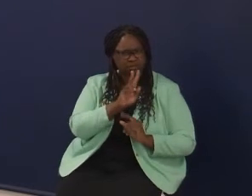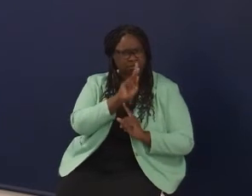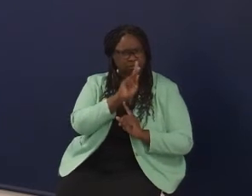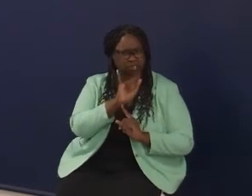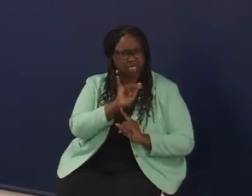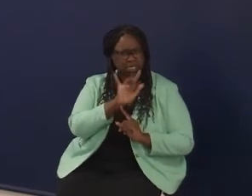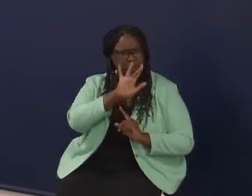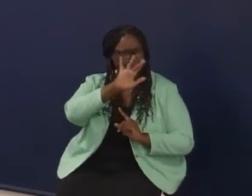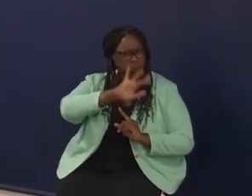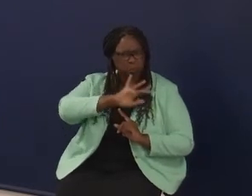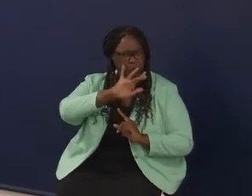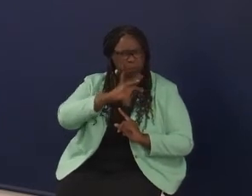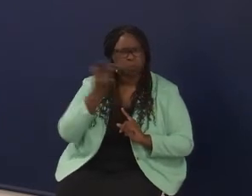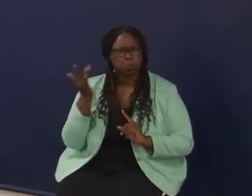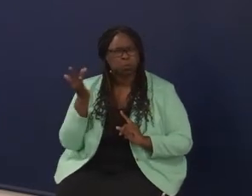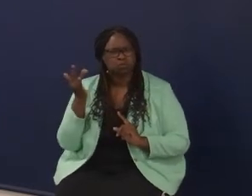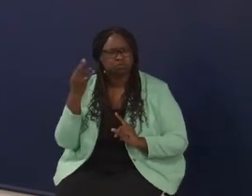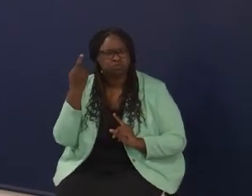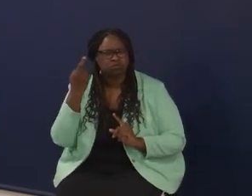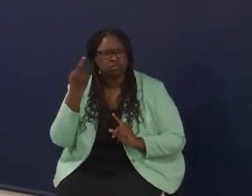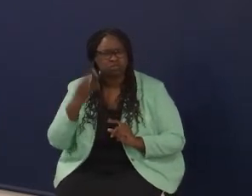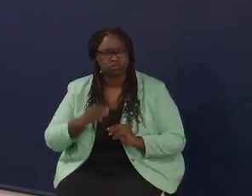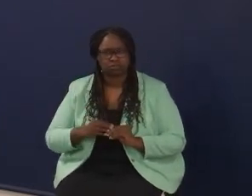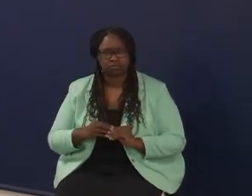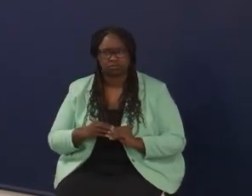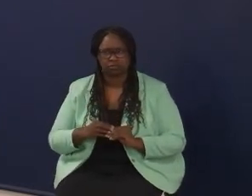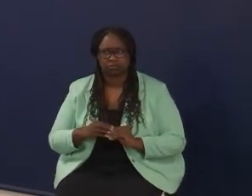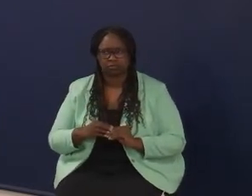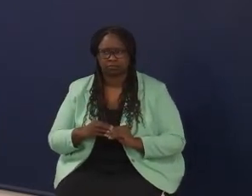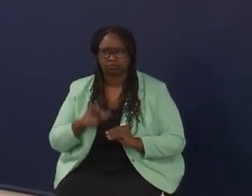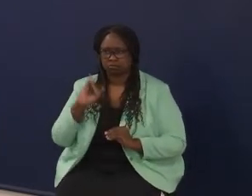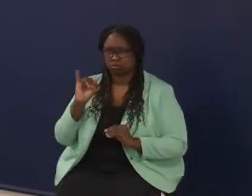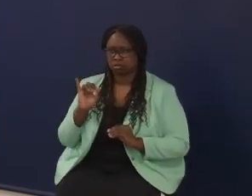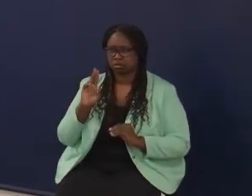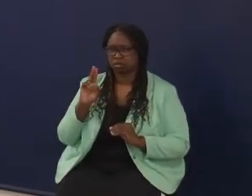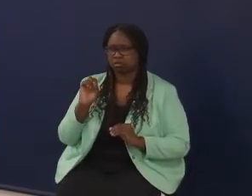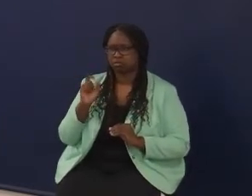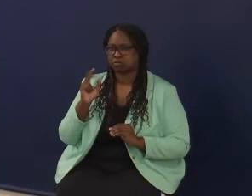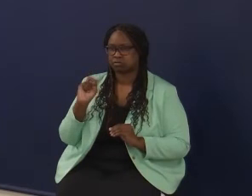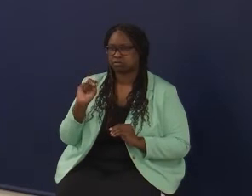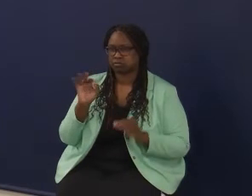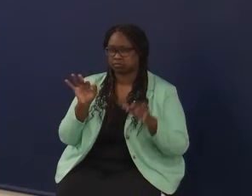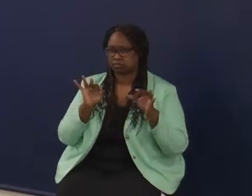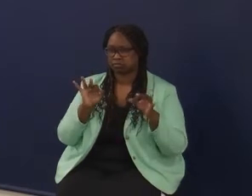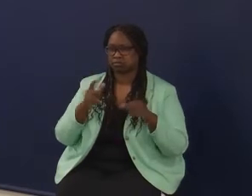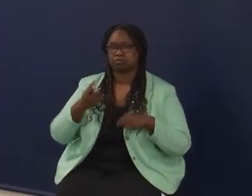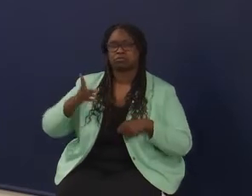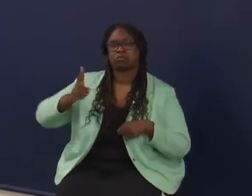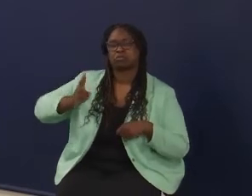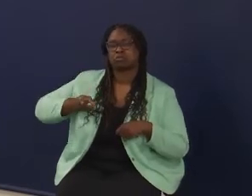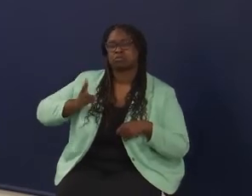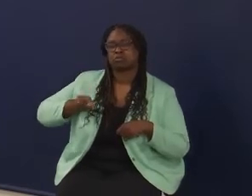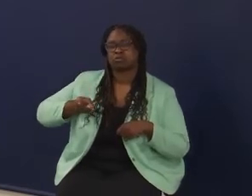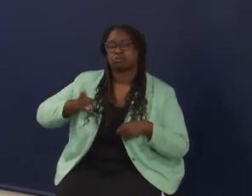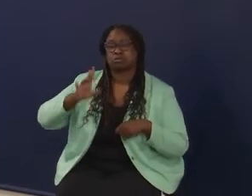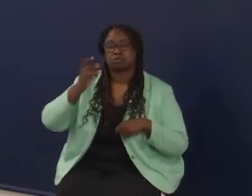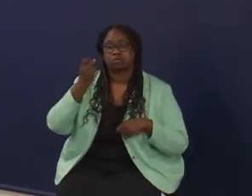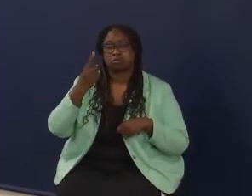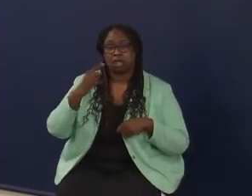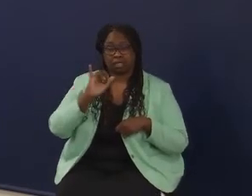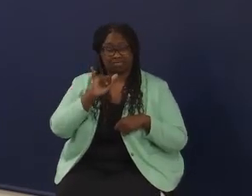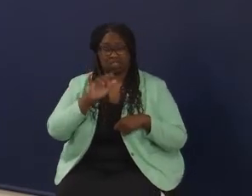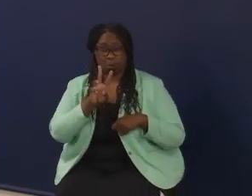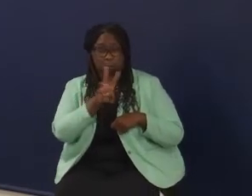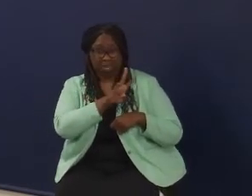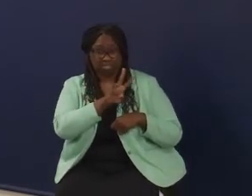What is the reason for that? So, I mean, it's just historical in that, you know, we're strengthening in that